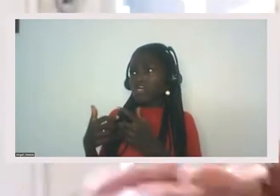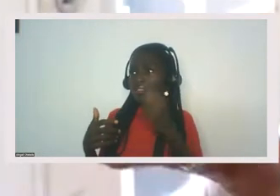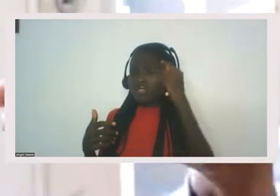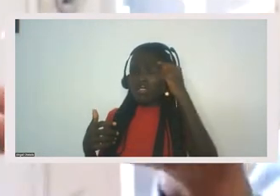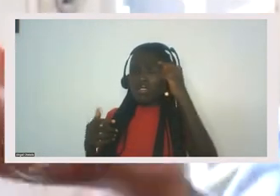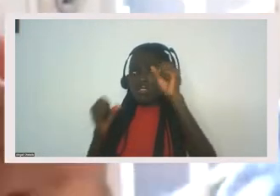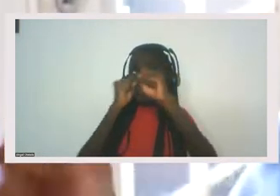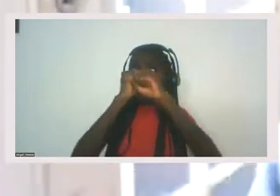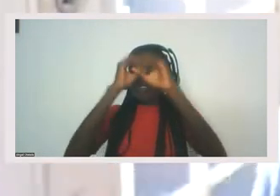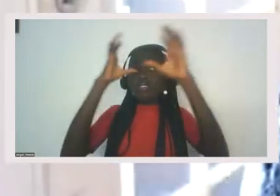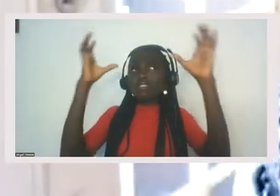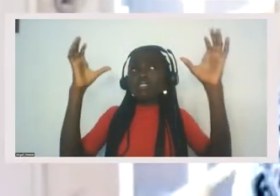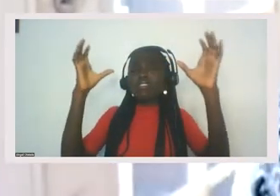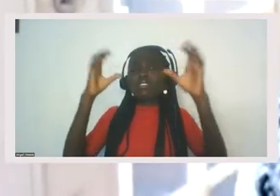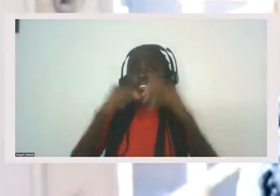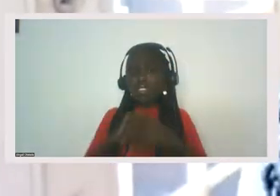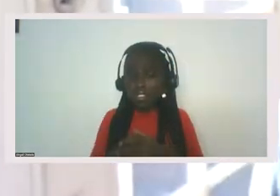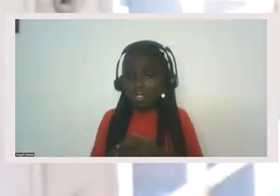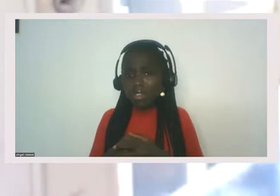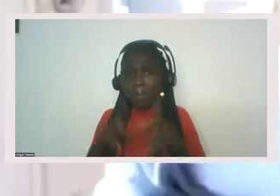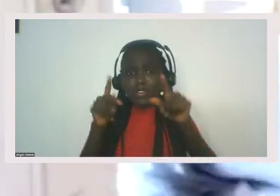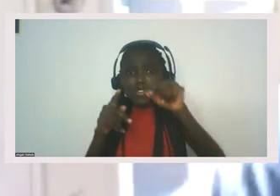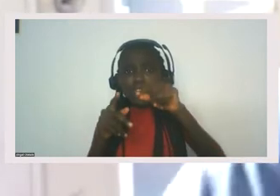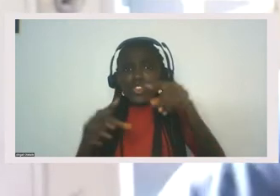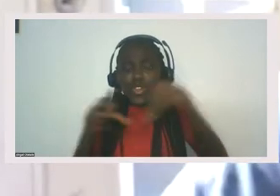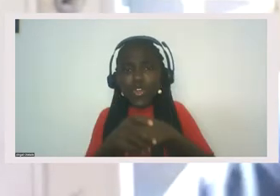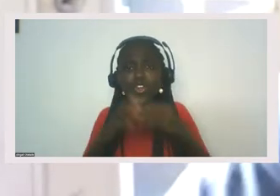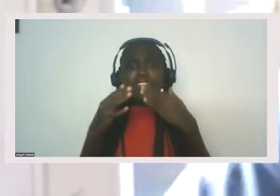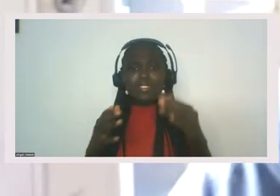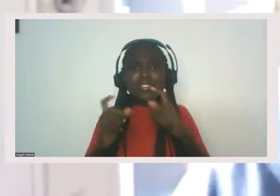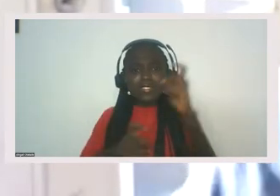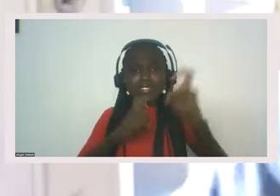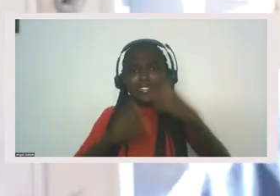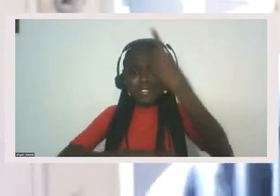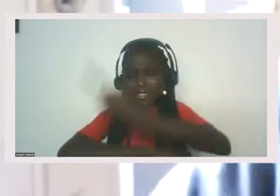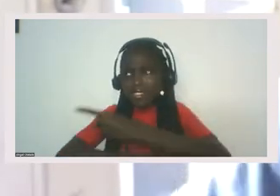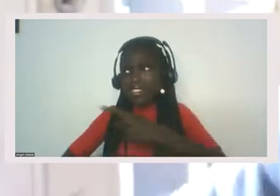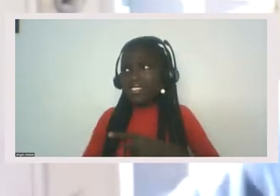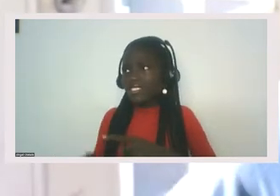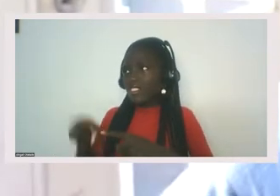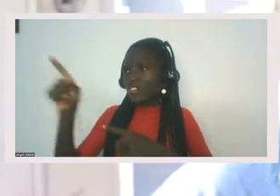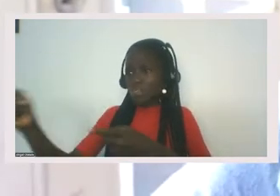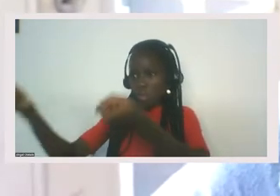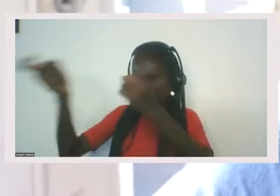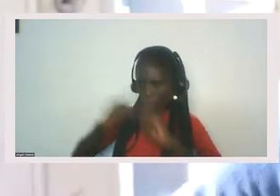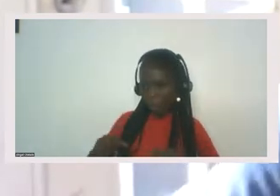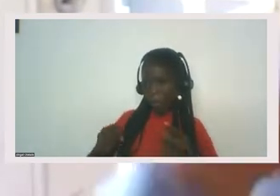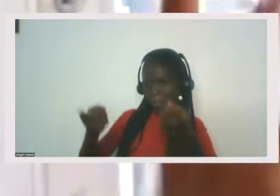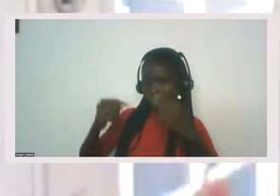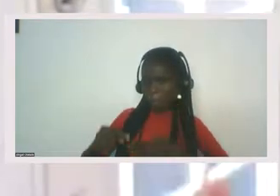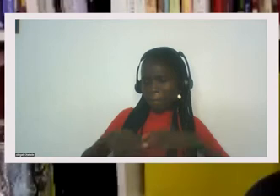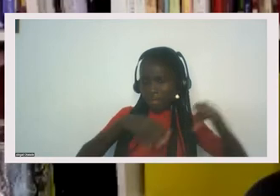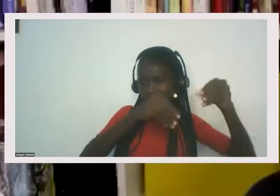of the person carrying the turkey on Thanksgiving day to say, yes, thank you for coming and stealing my land and giving us smallpox. Right.